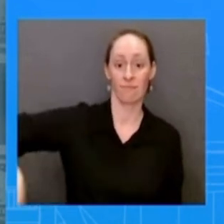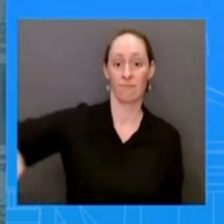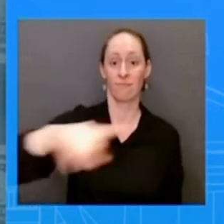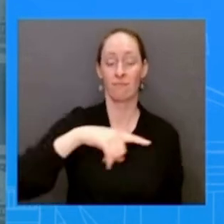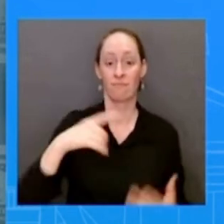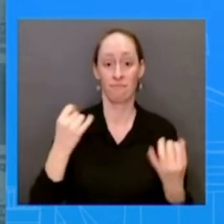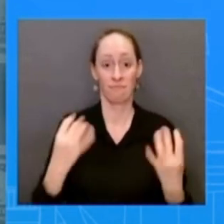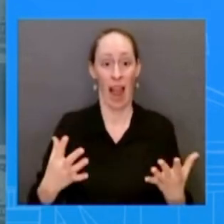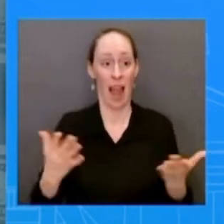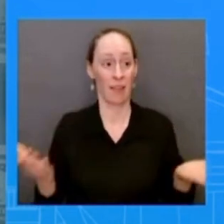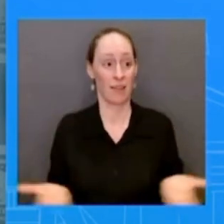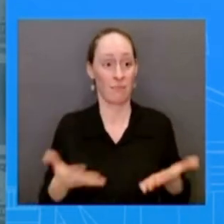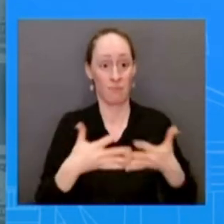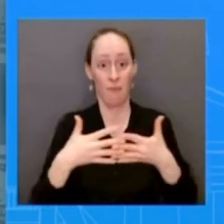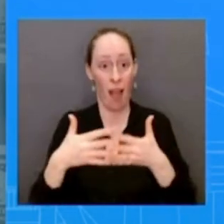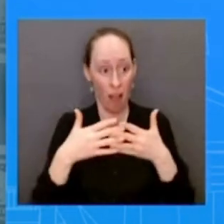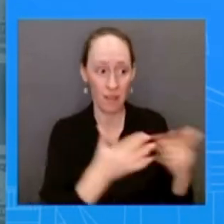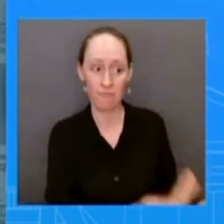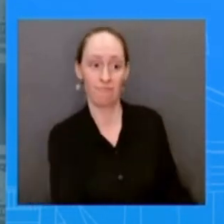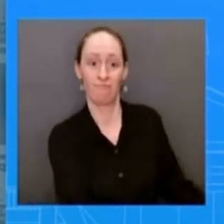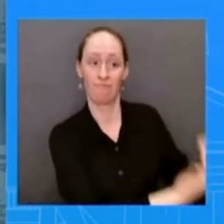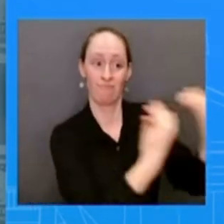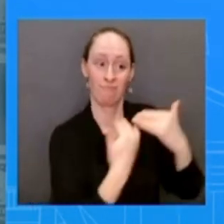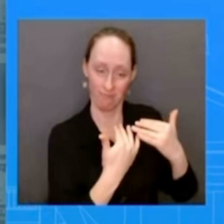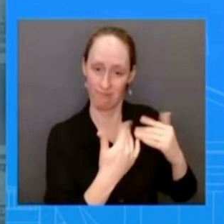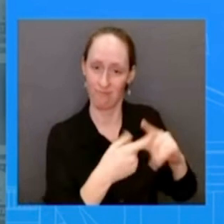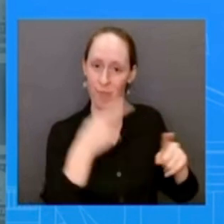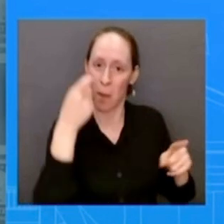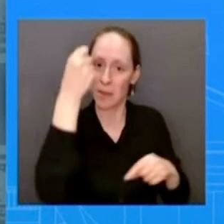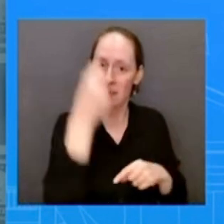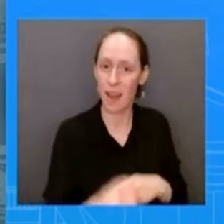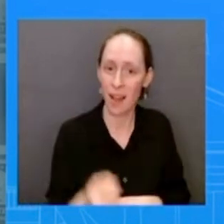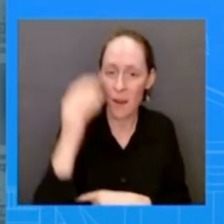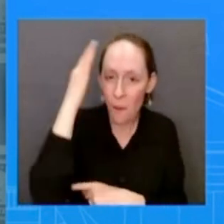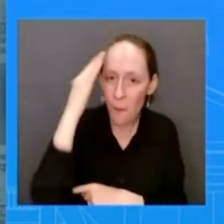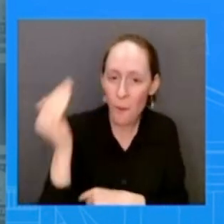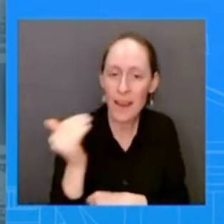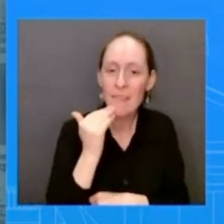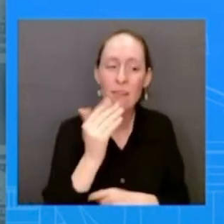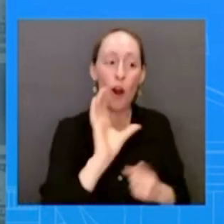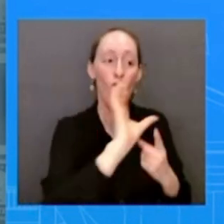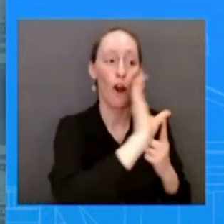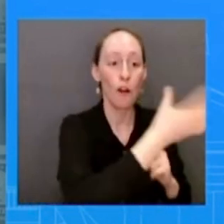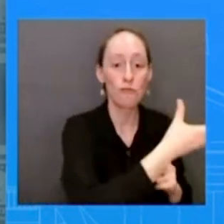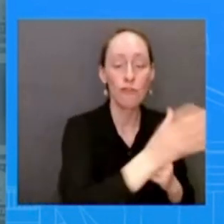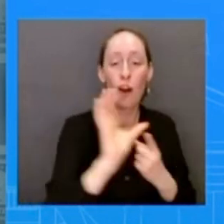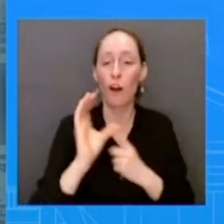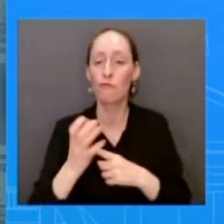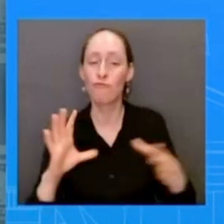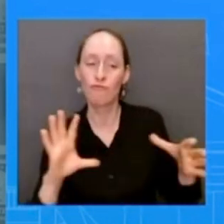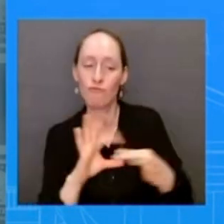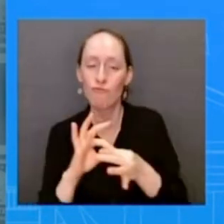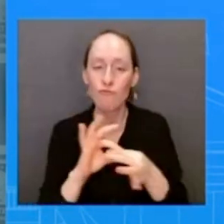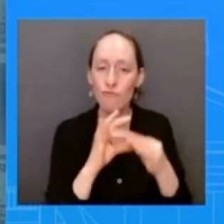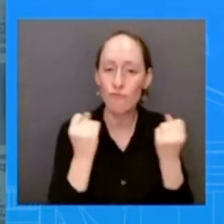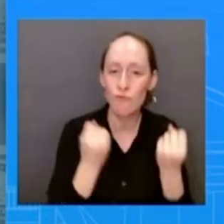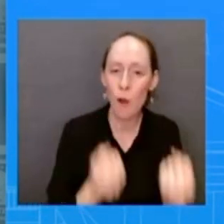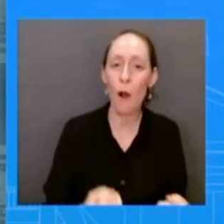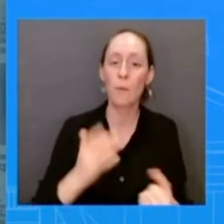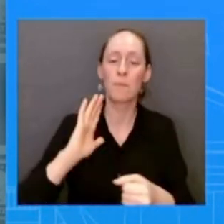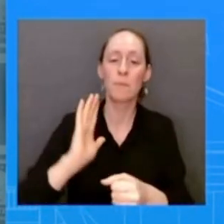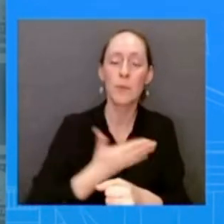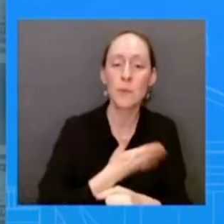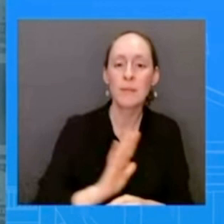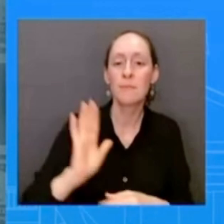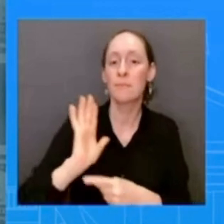cultural interests including in music television and movies this state visit will only strengthen or deep in us